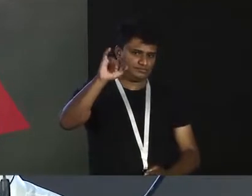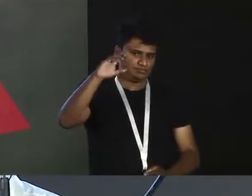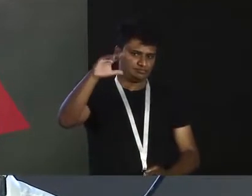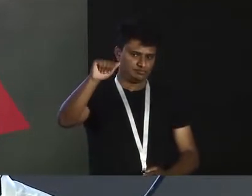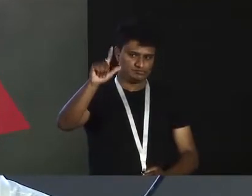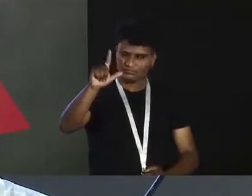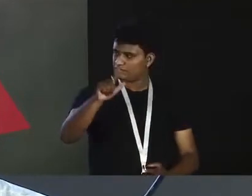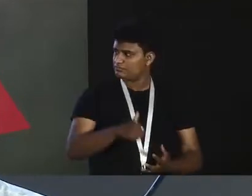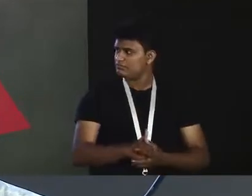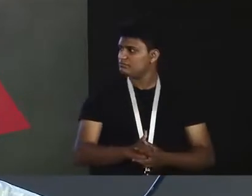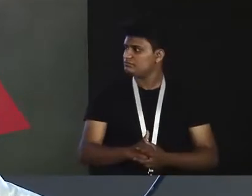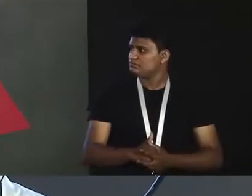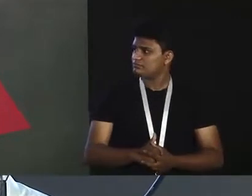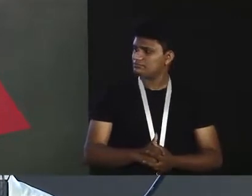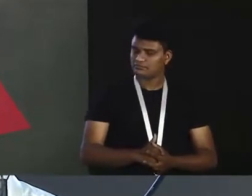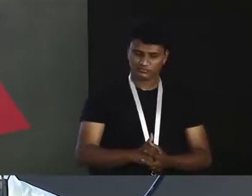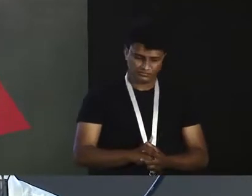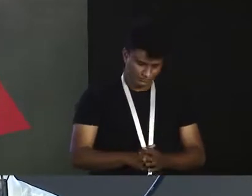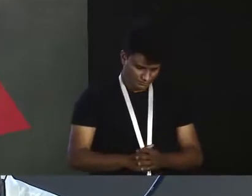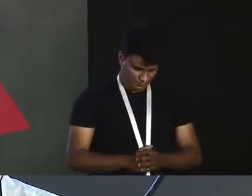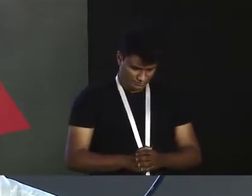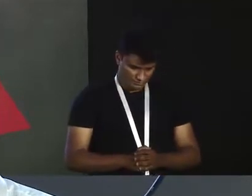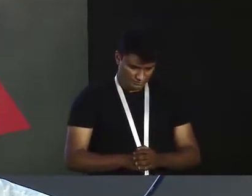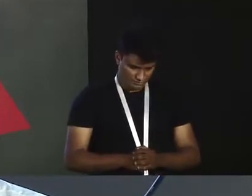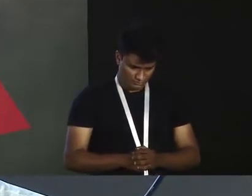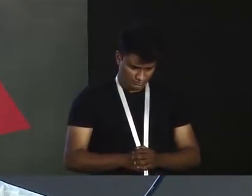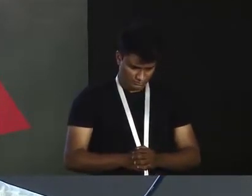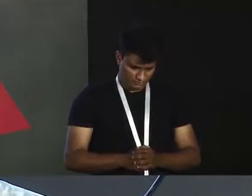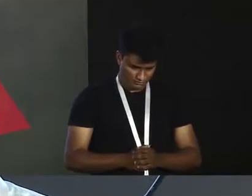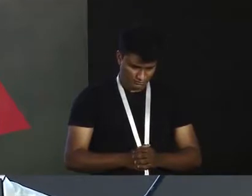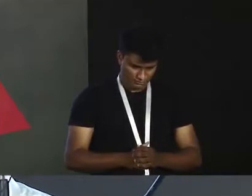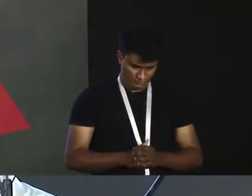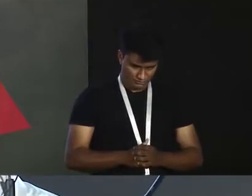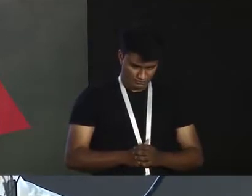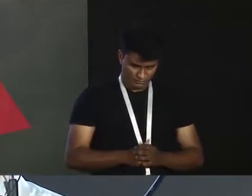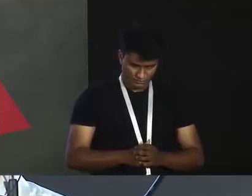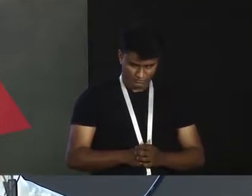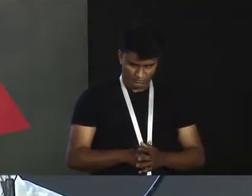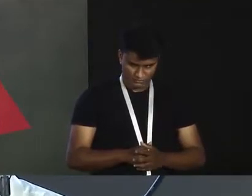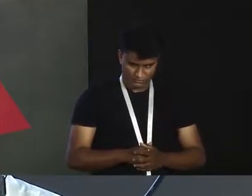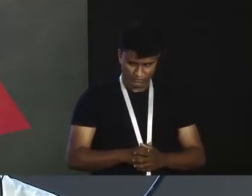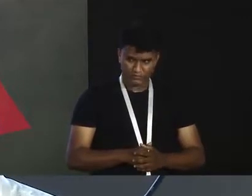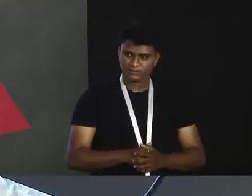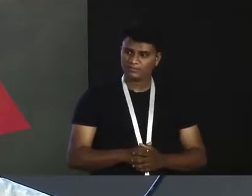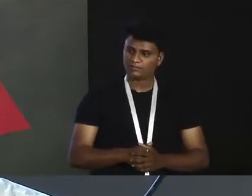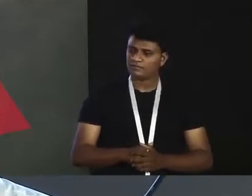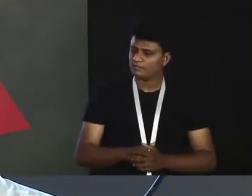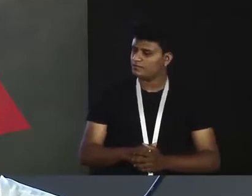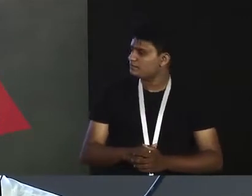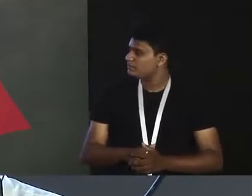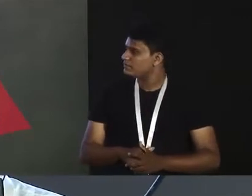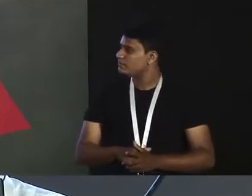That's not, that's not road construction, but that's a very, very, very quick representation of a very short